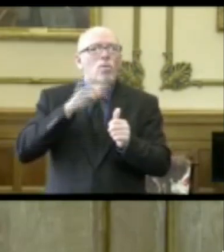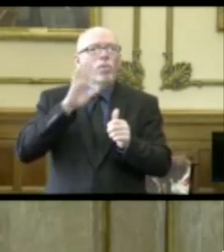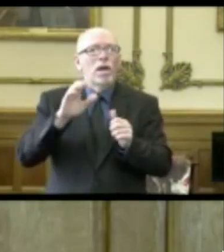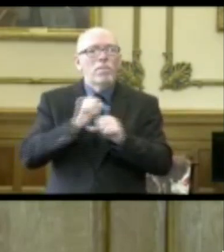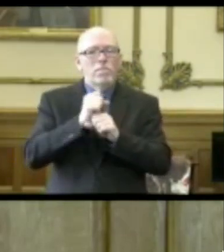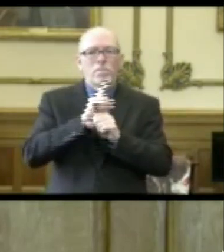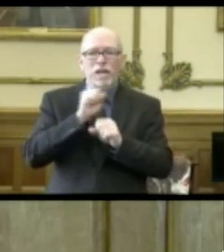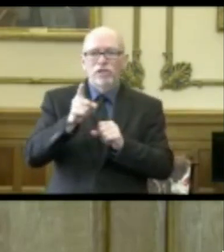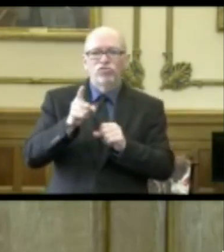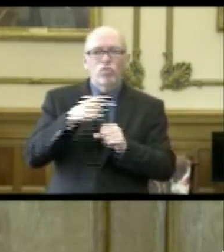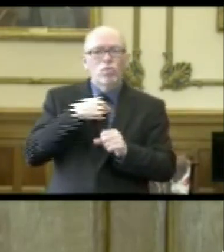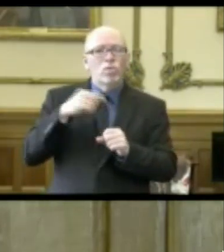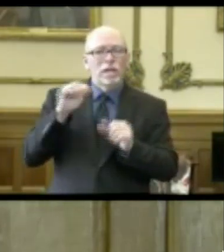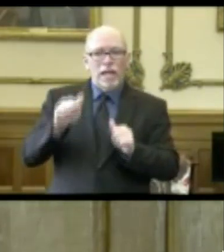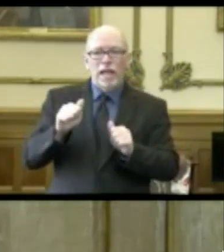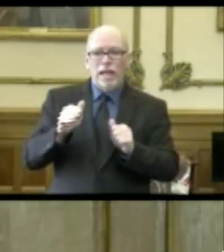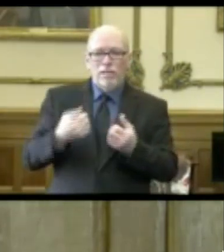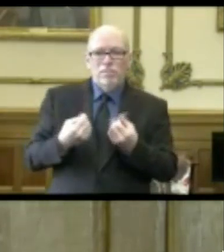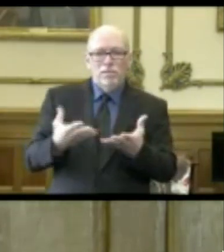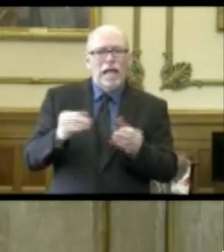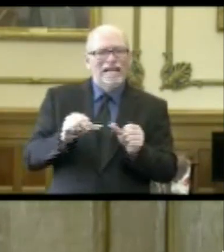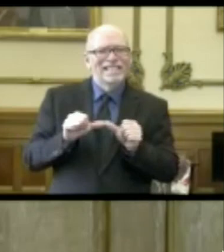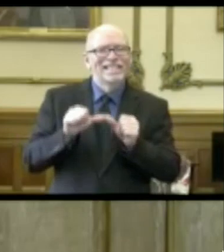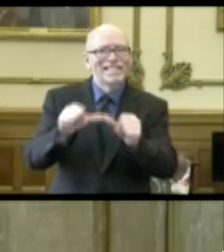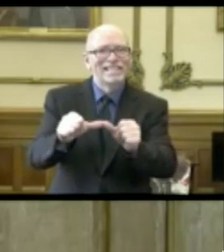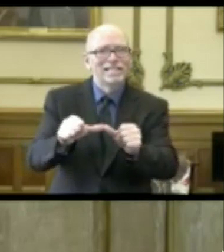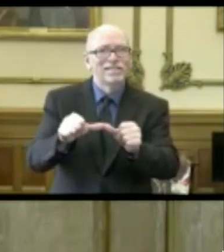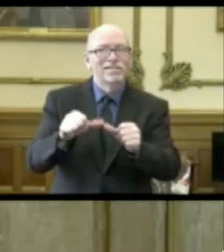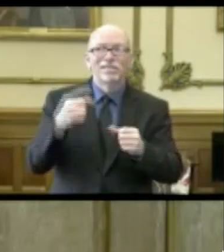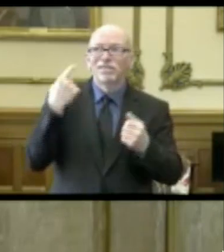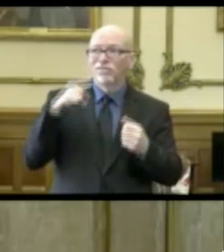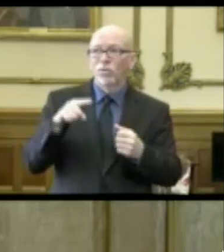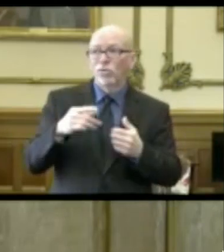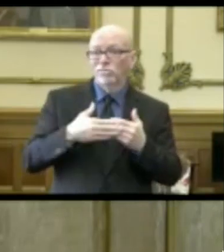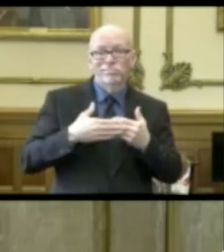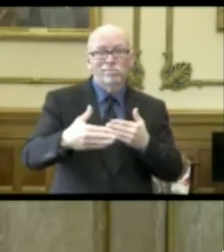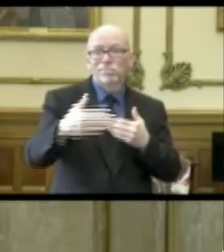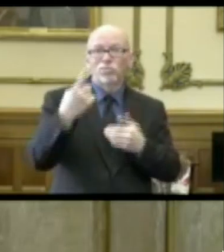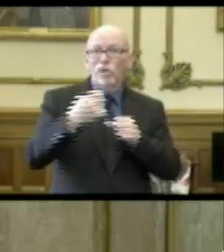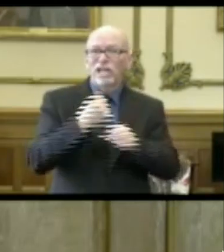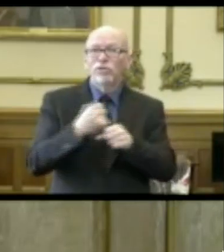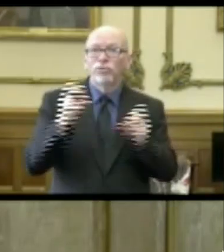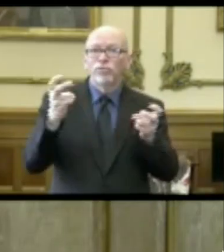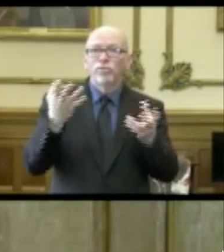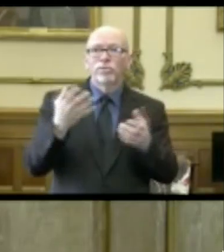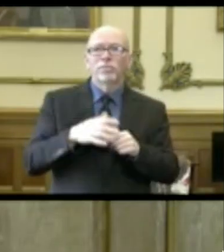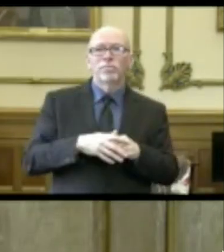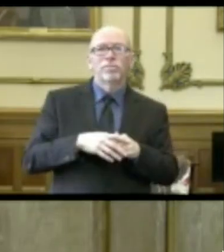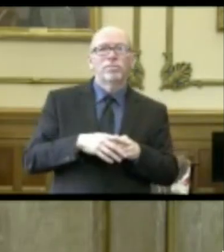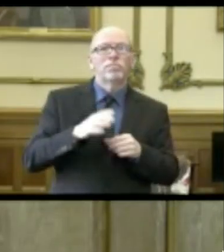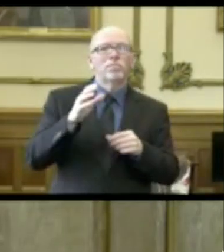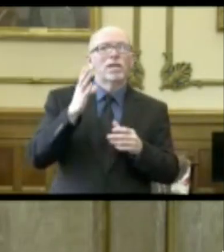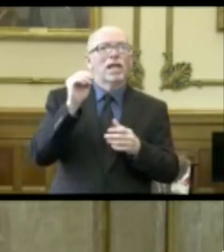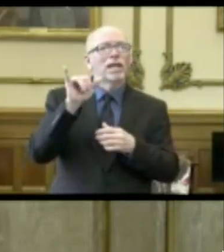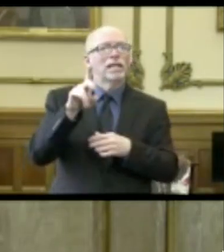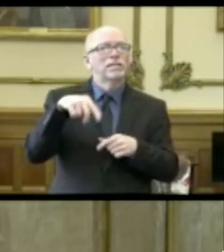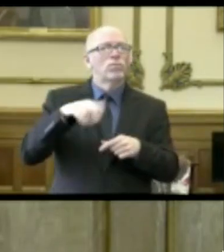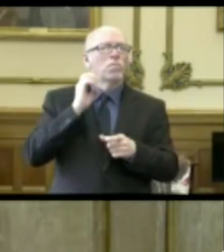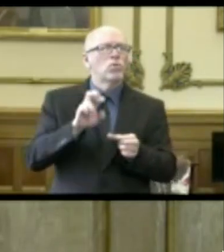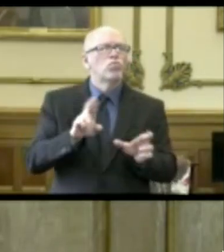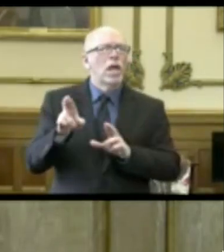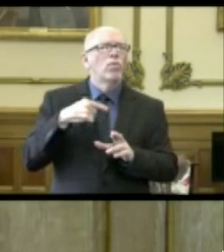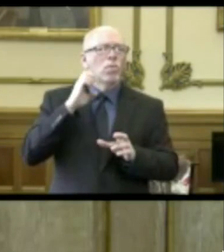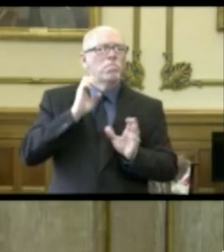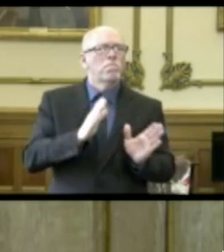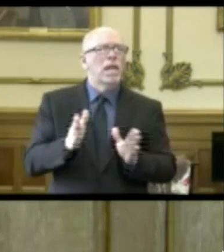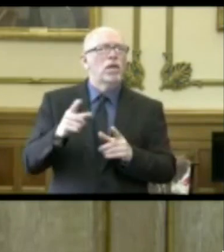sure that this is sustainable through this time next year so that this is available. And then Indiana will be ready and prepared